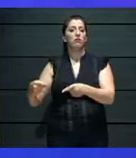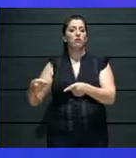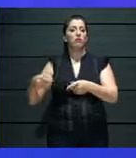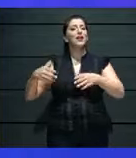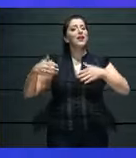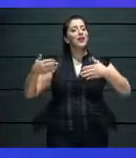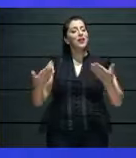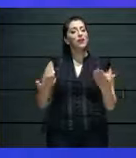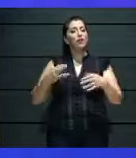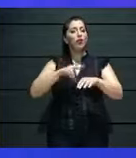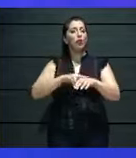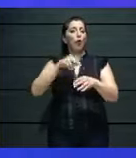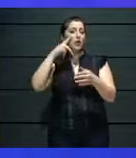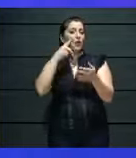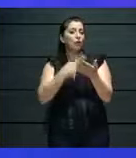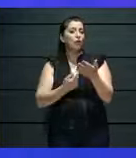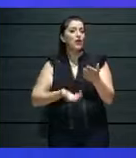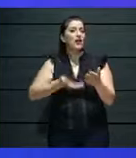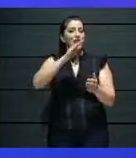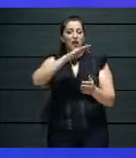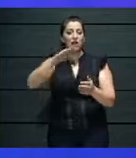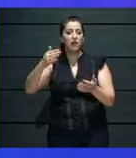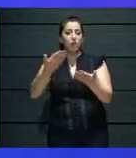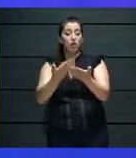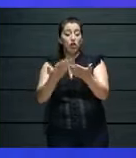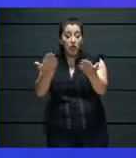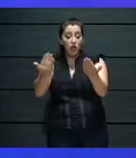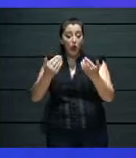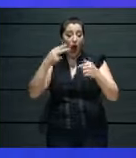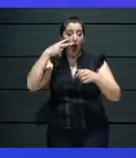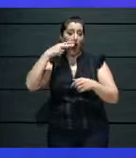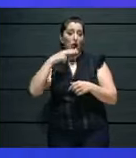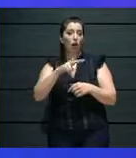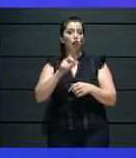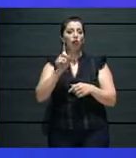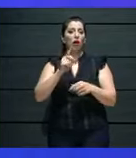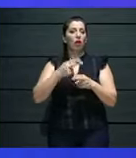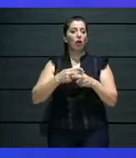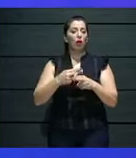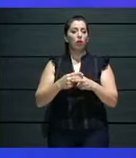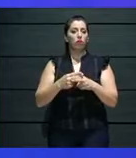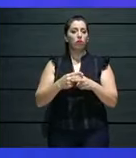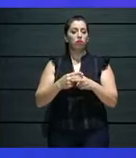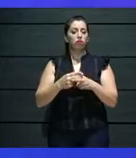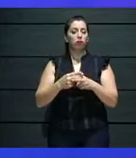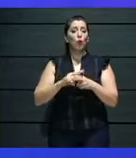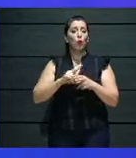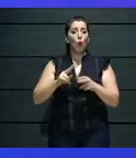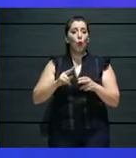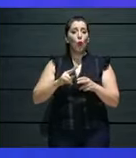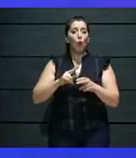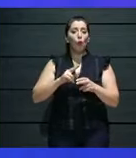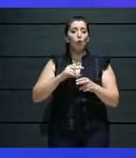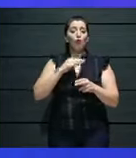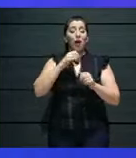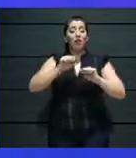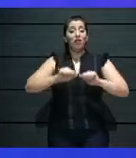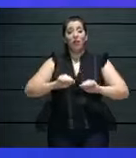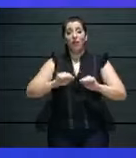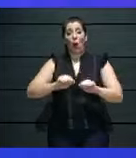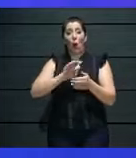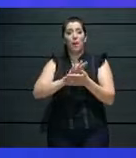audiences come to us, as well as we striving to go to them. The key word, as